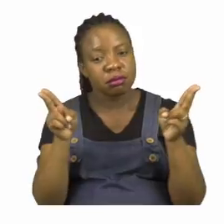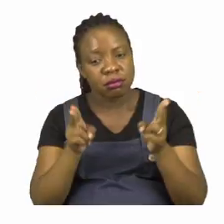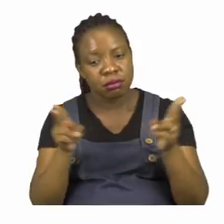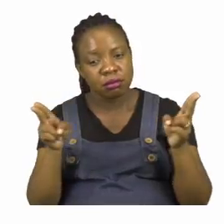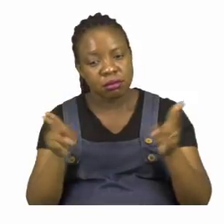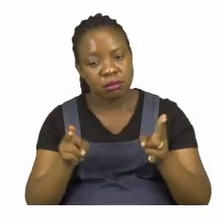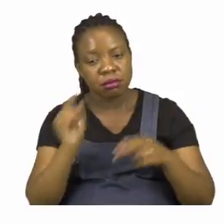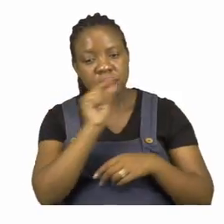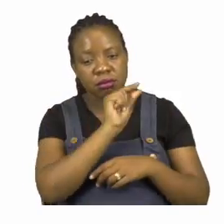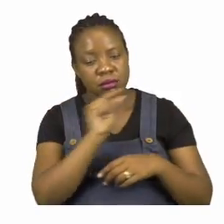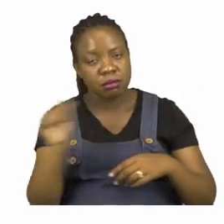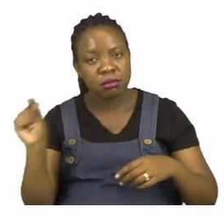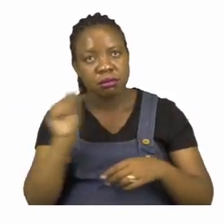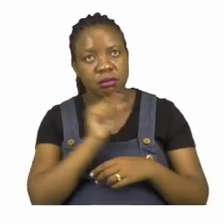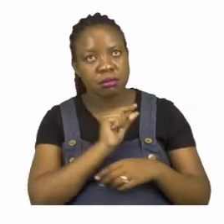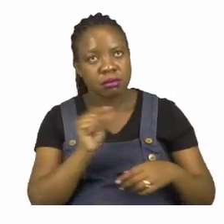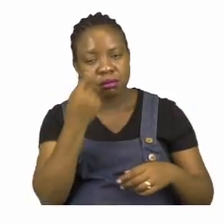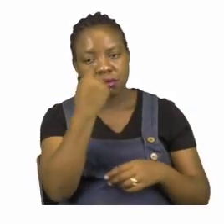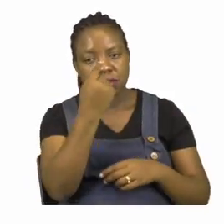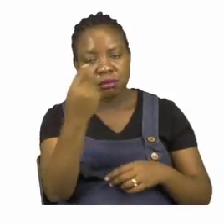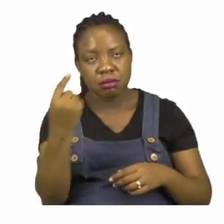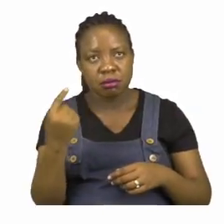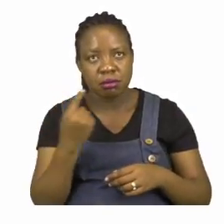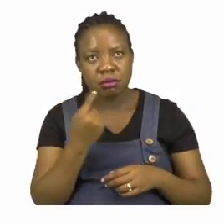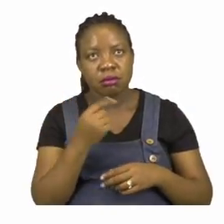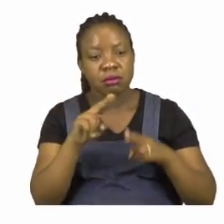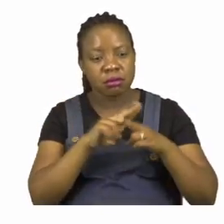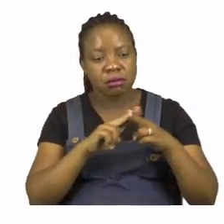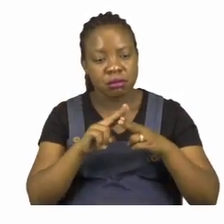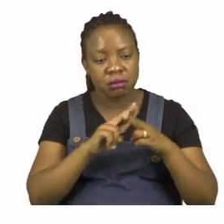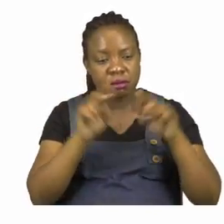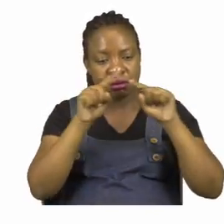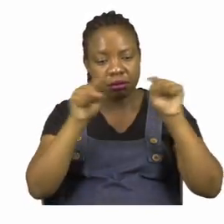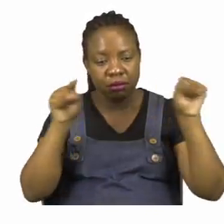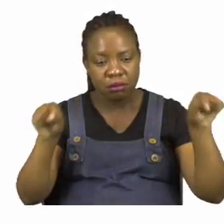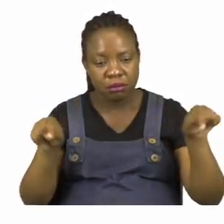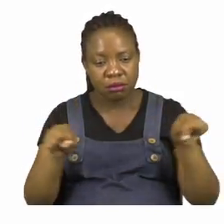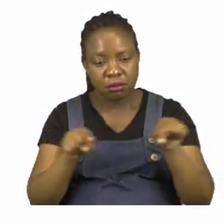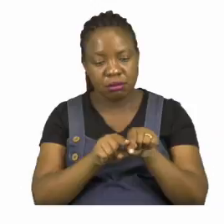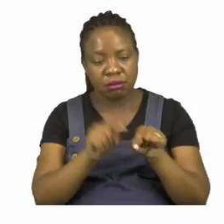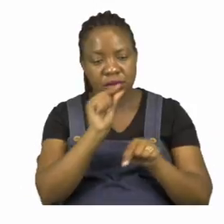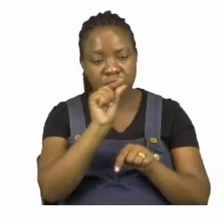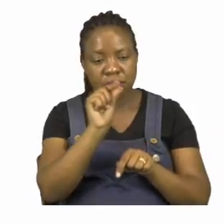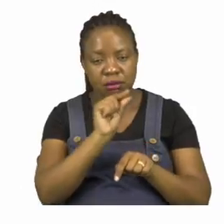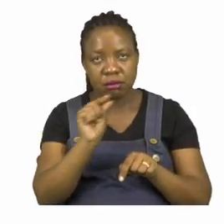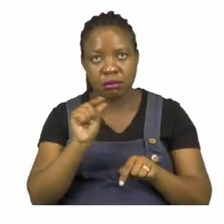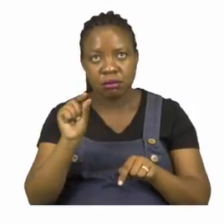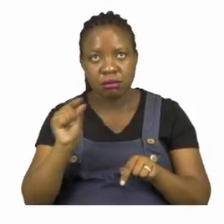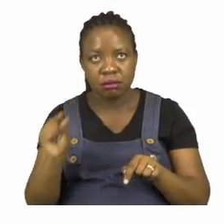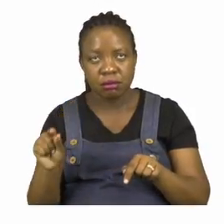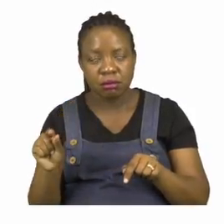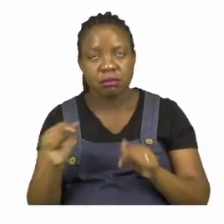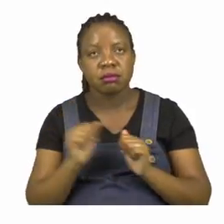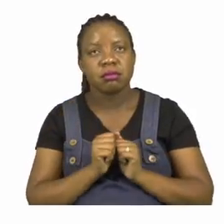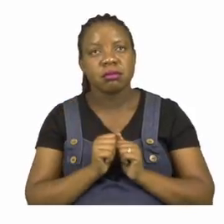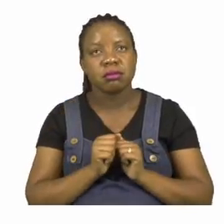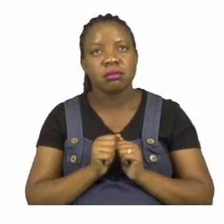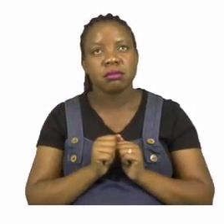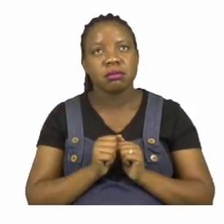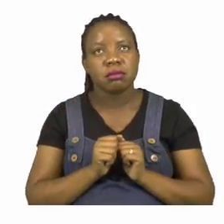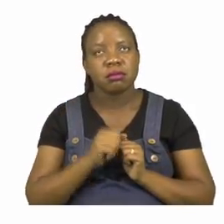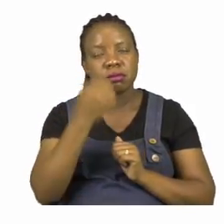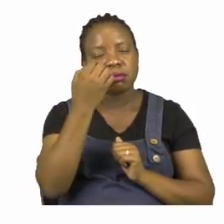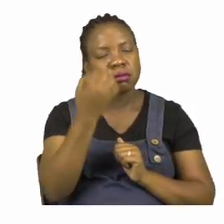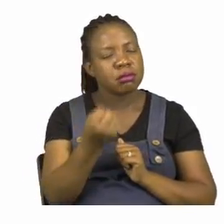Use the words below to help you. Now as you can see we have six pictures each one showing